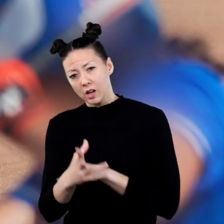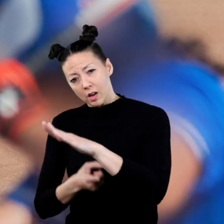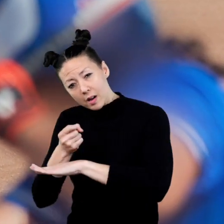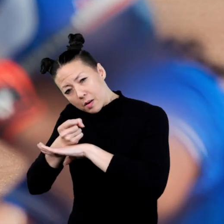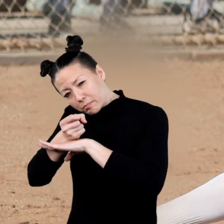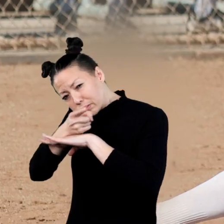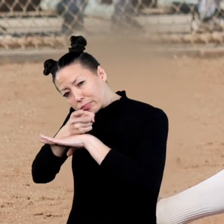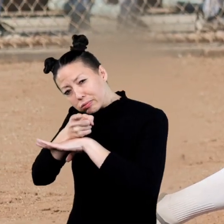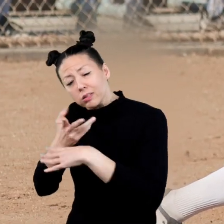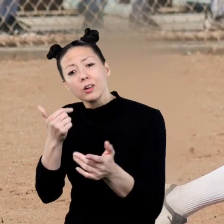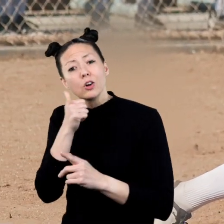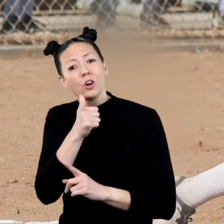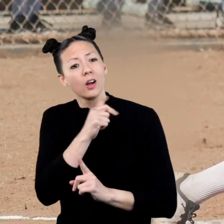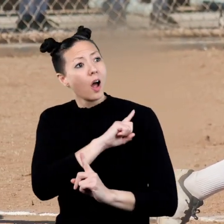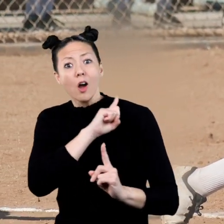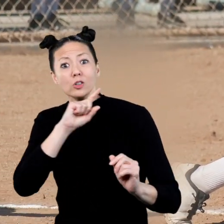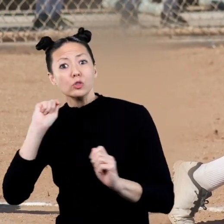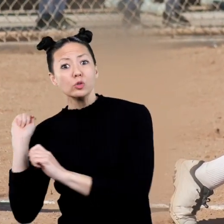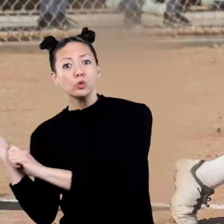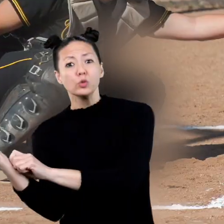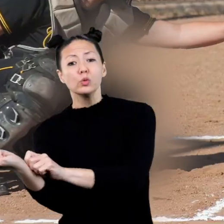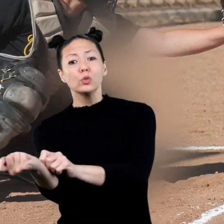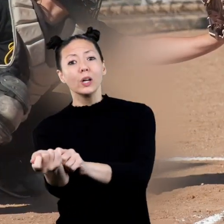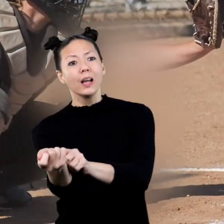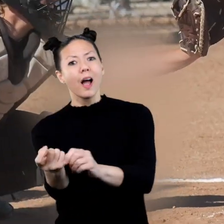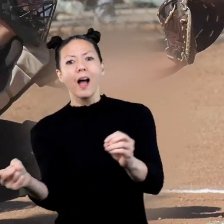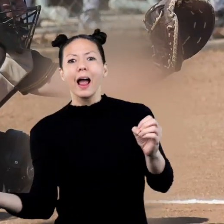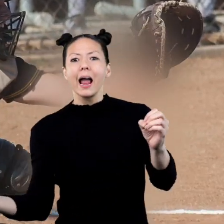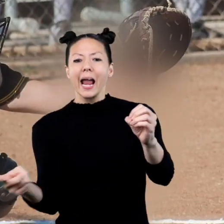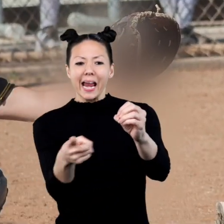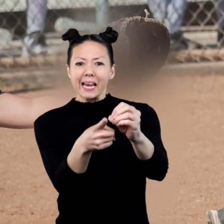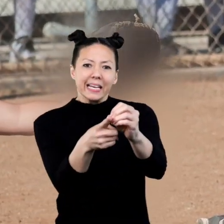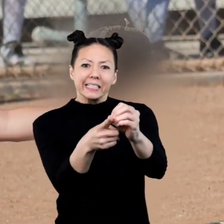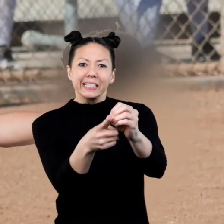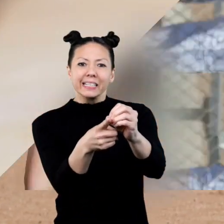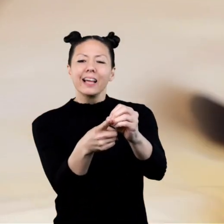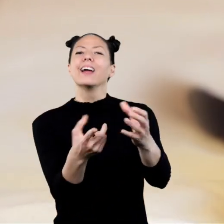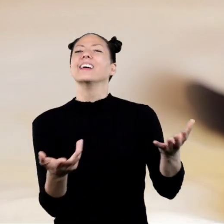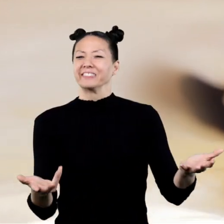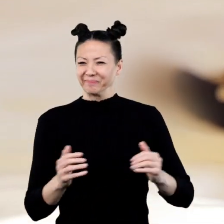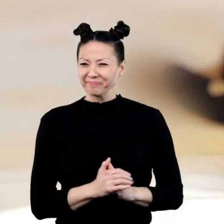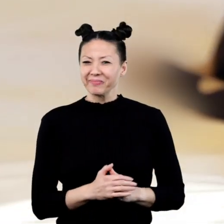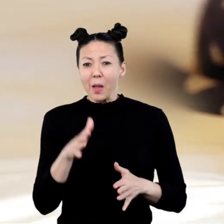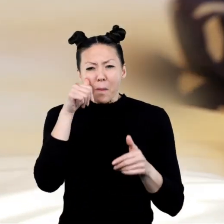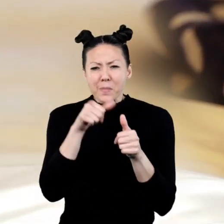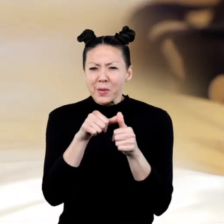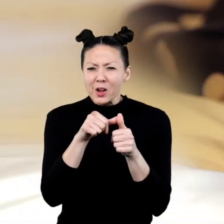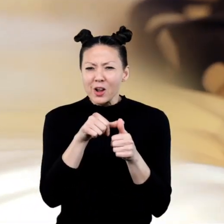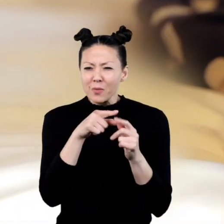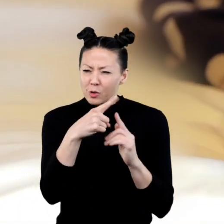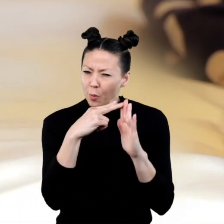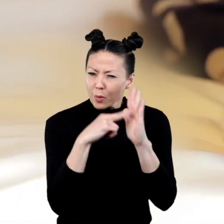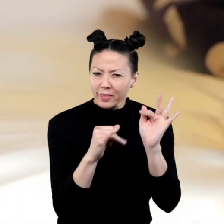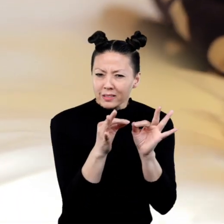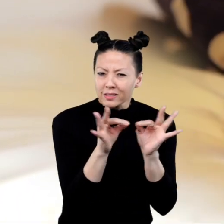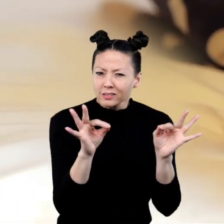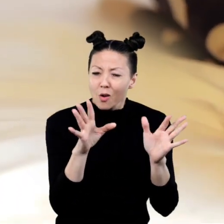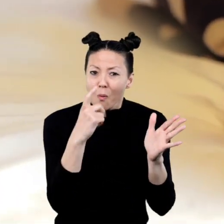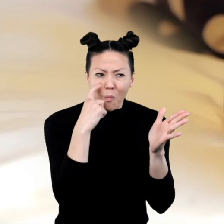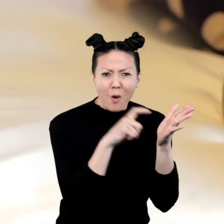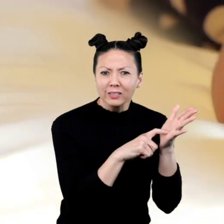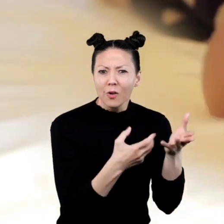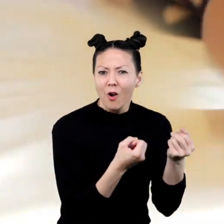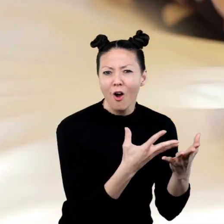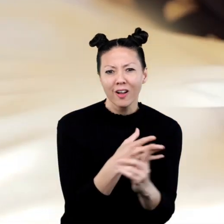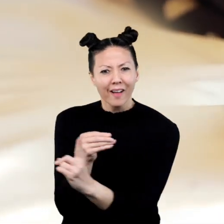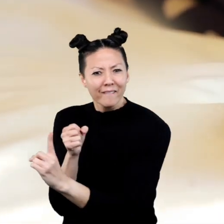the girl. The girl swings the bat. The girl hits the ball. Remember when you're reading a sentence to recognize